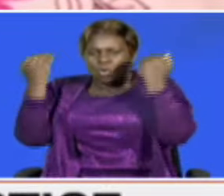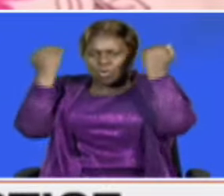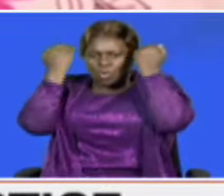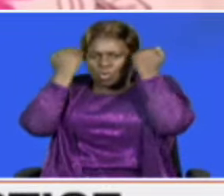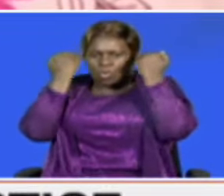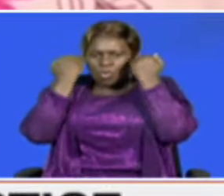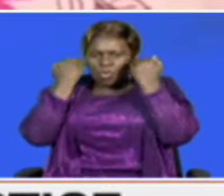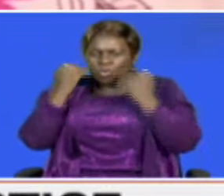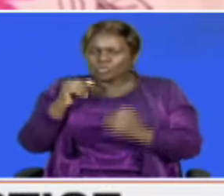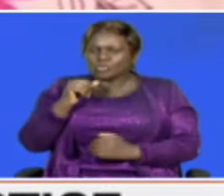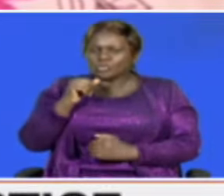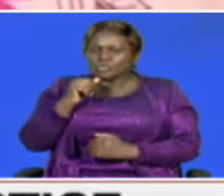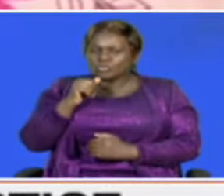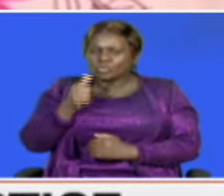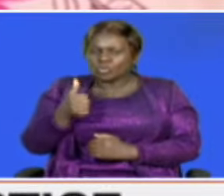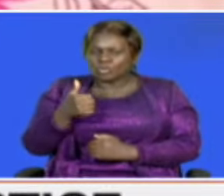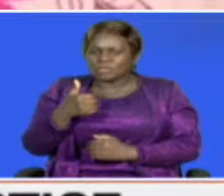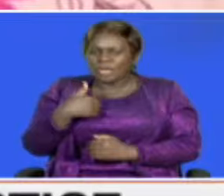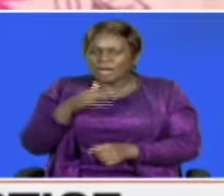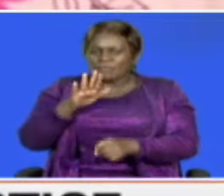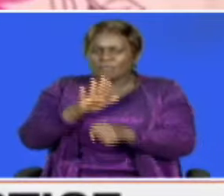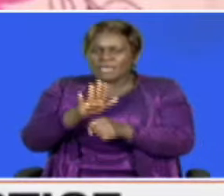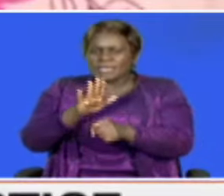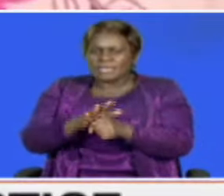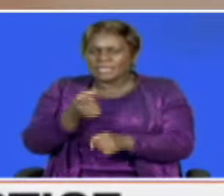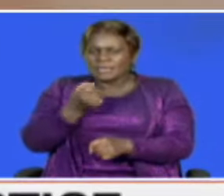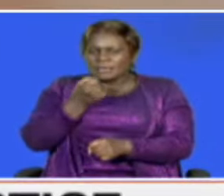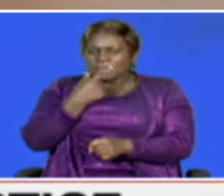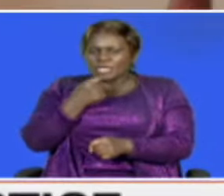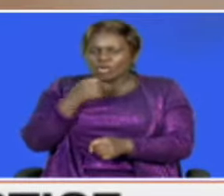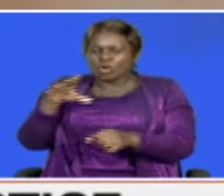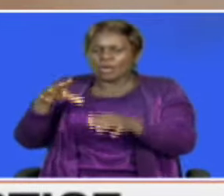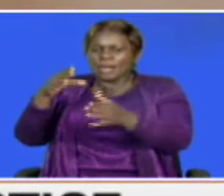have been having a lot of medical appointments.